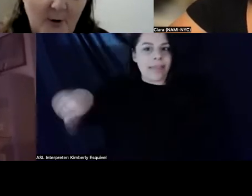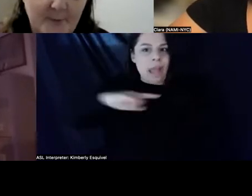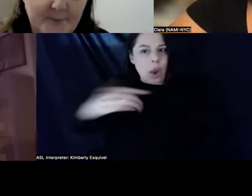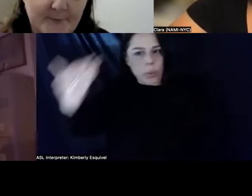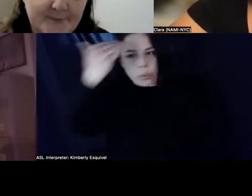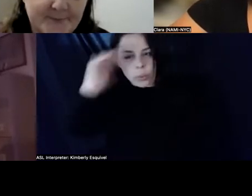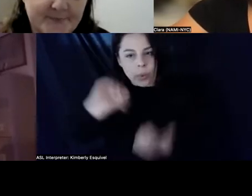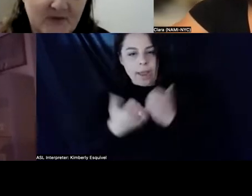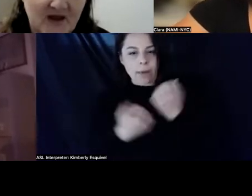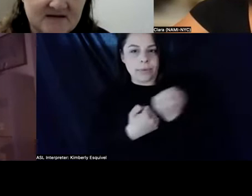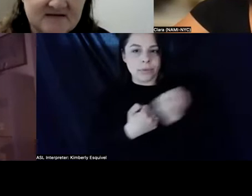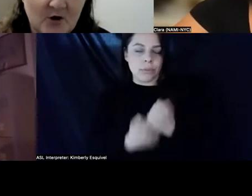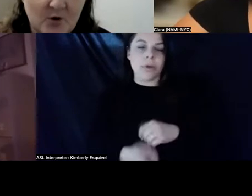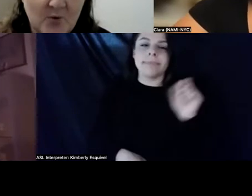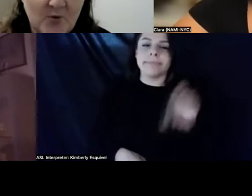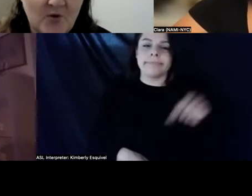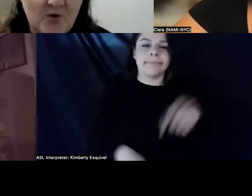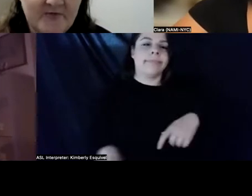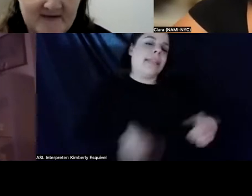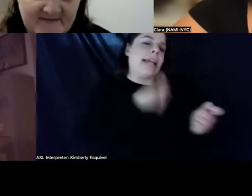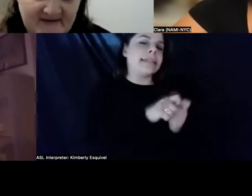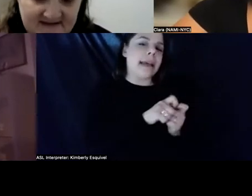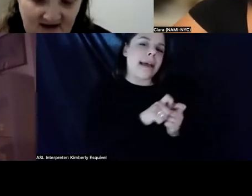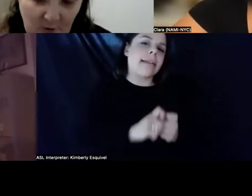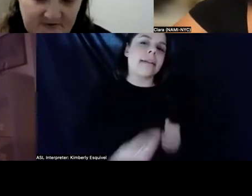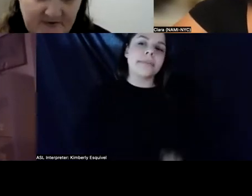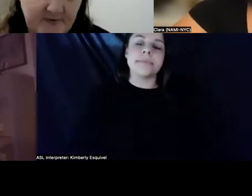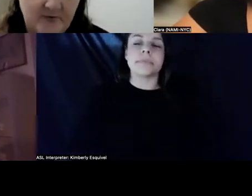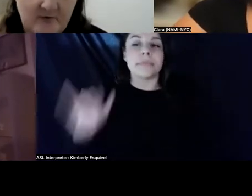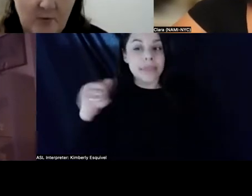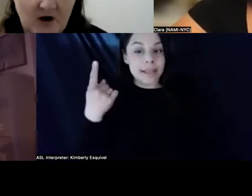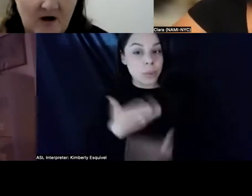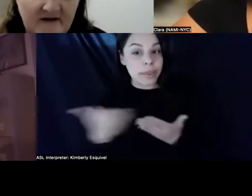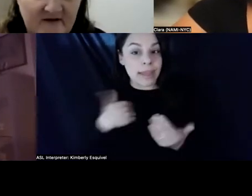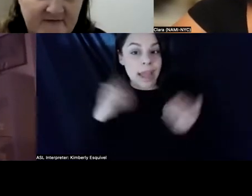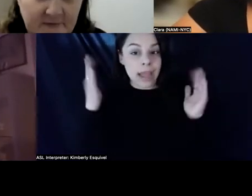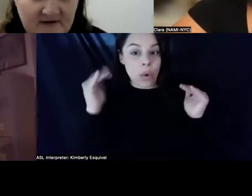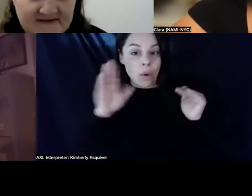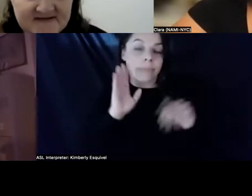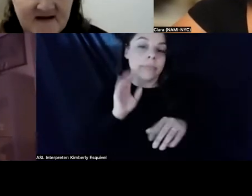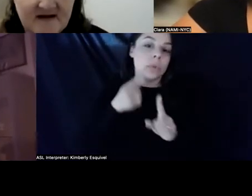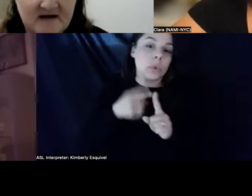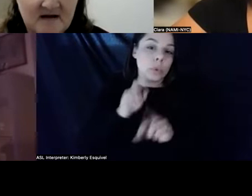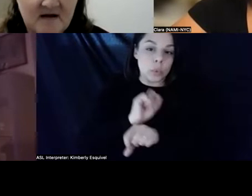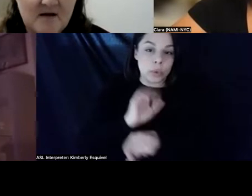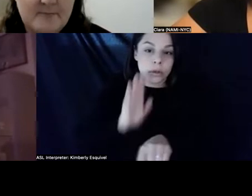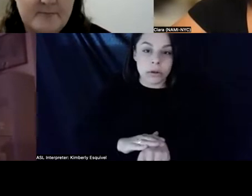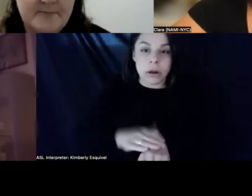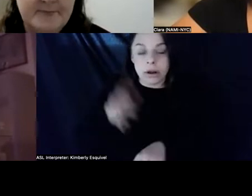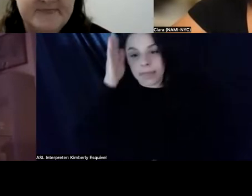Exactly. And so that's one of the things that I hope to work on in the future is to like,